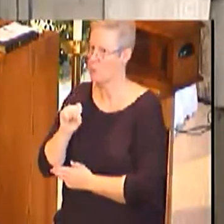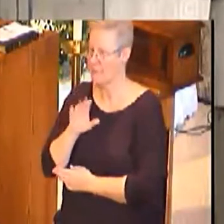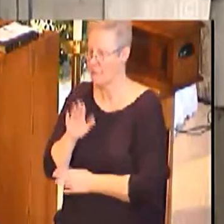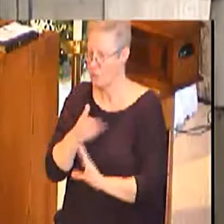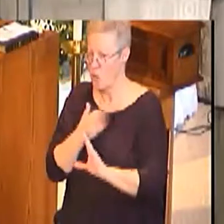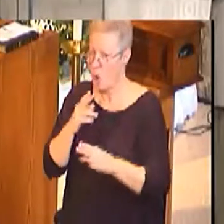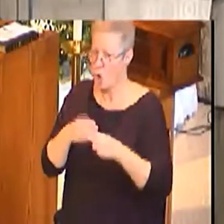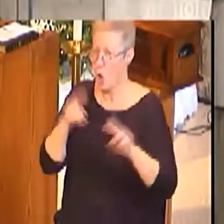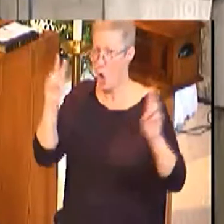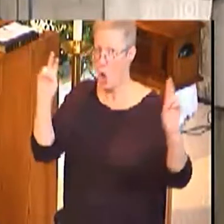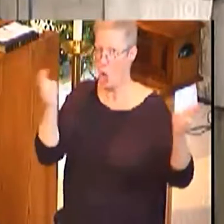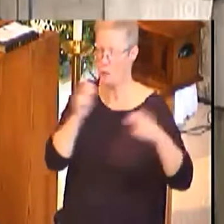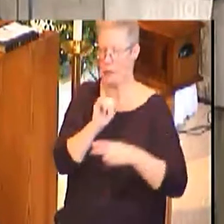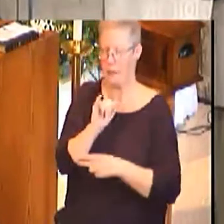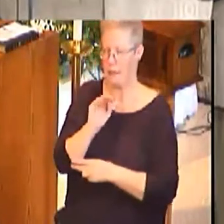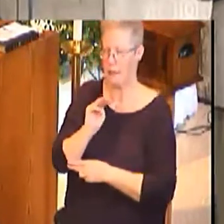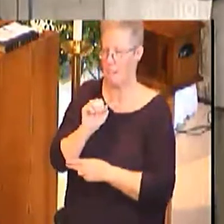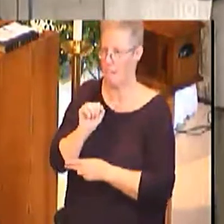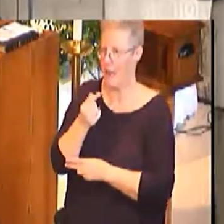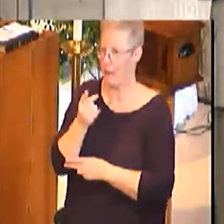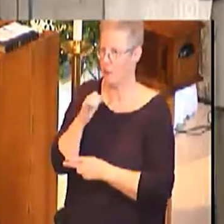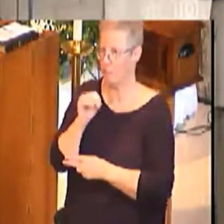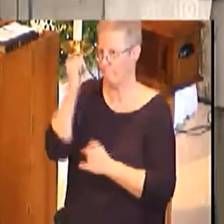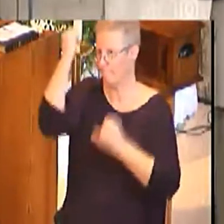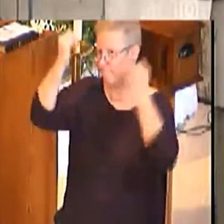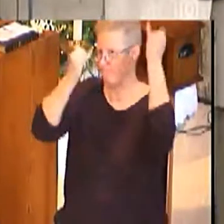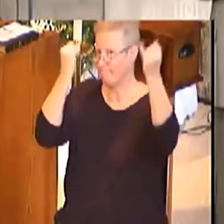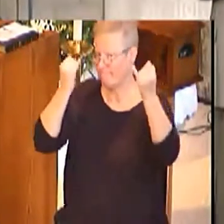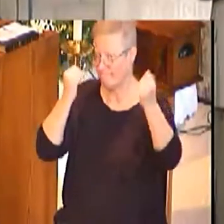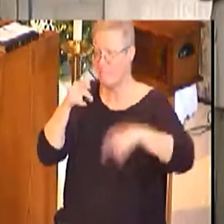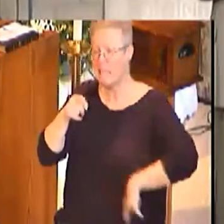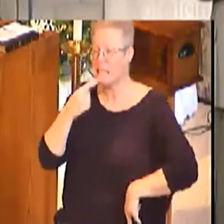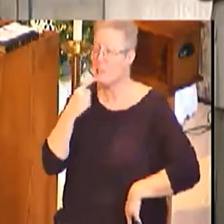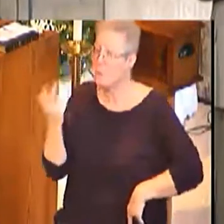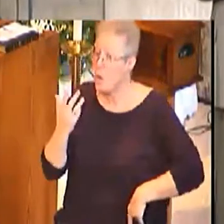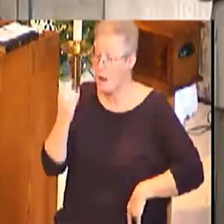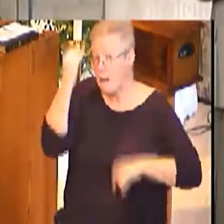imagine all the people living life in peace.